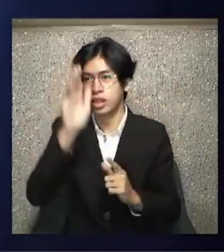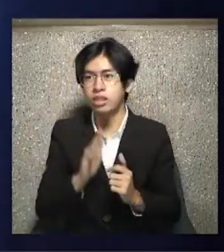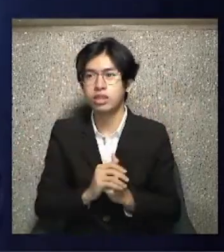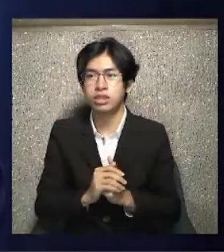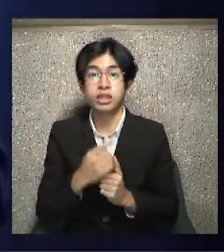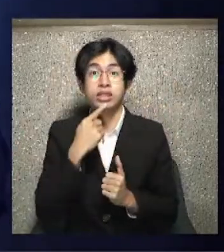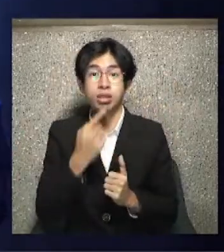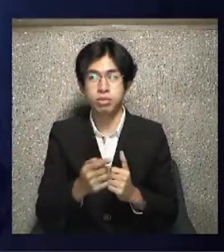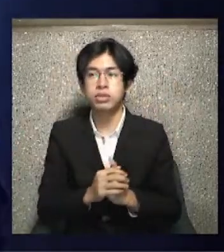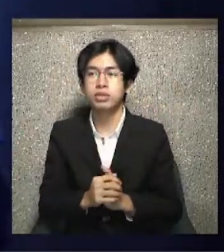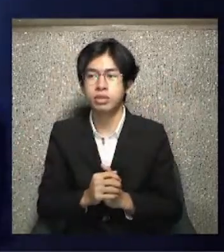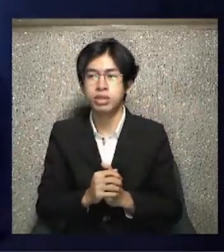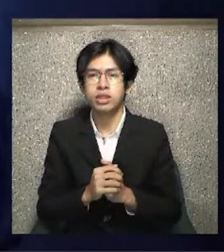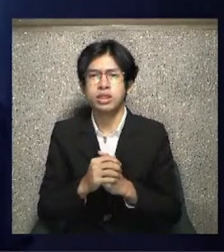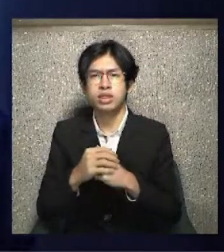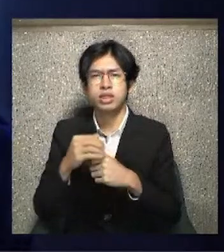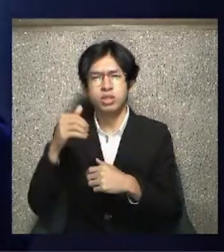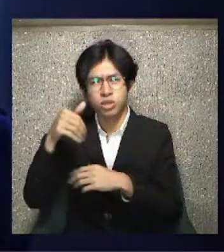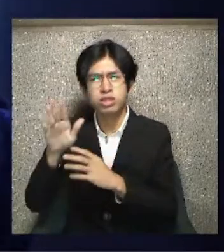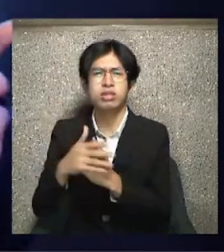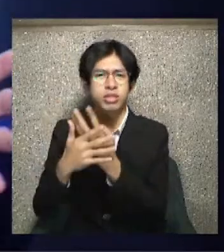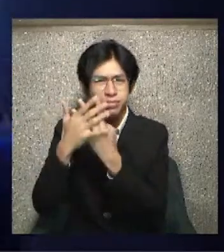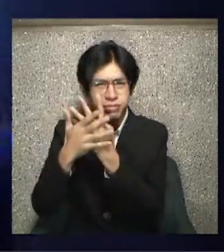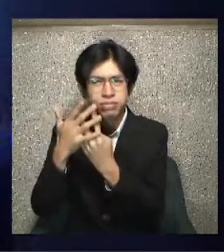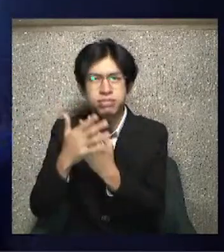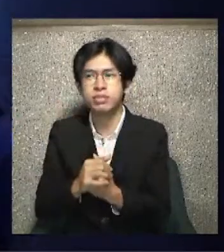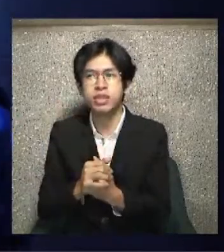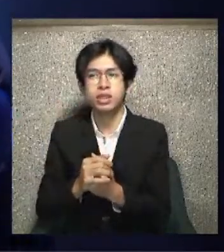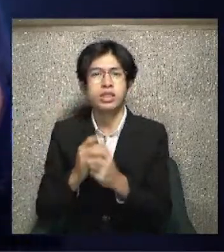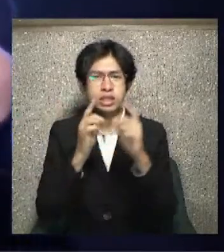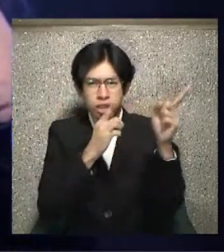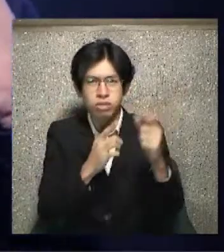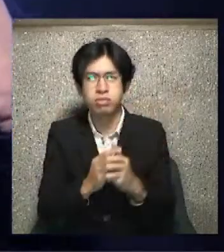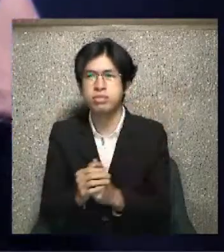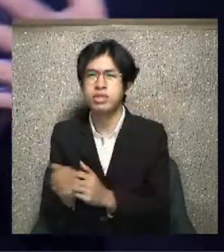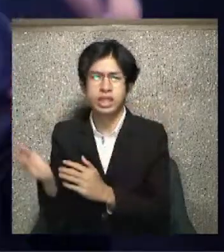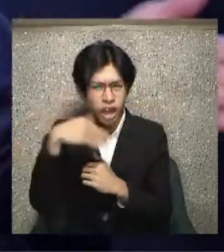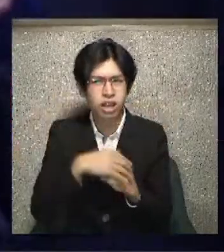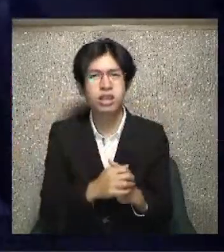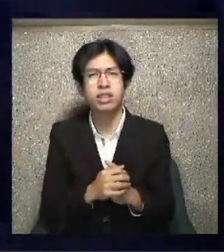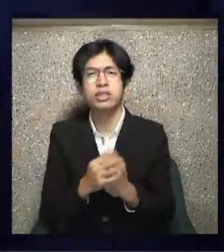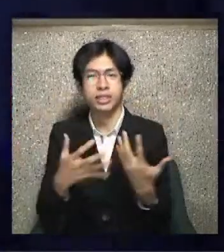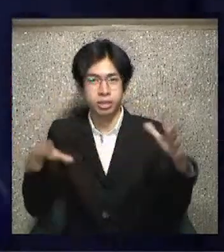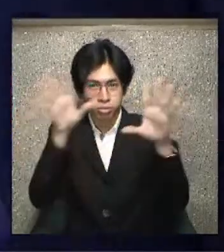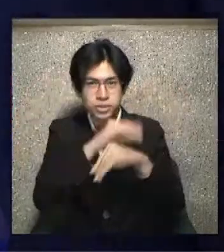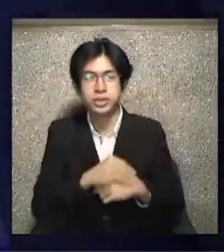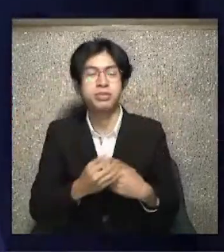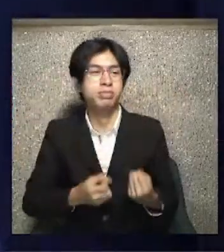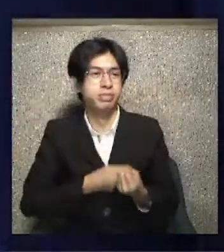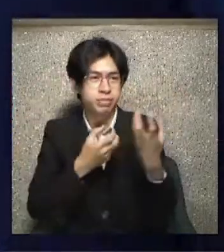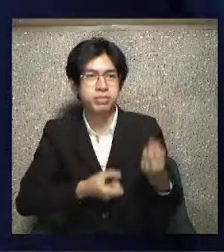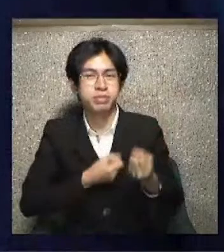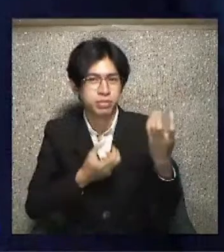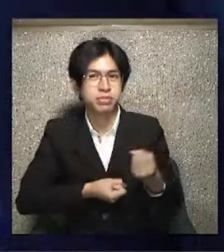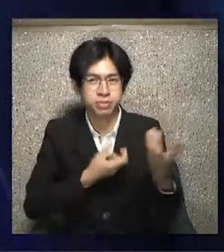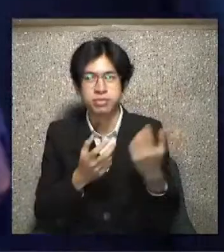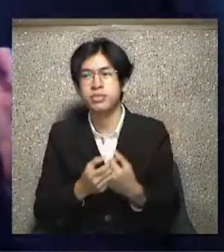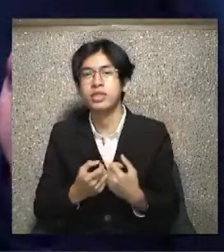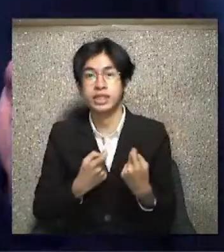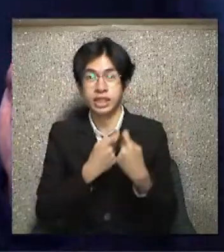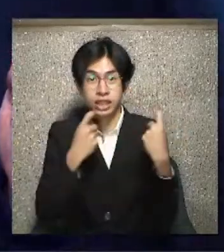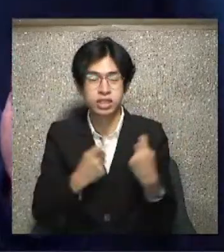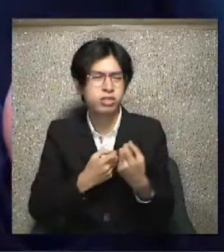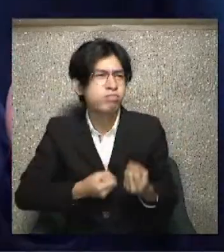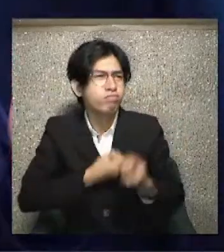you go. Amen. You go. And I promise you, when you come out, you just simply say, that's it, Lord, I begin again. And